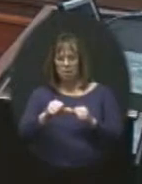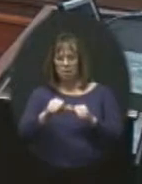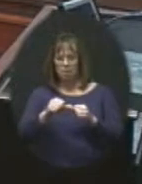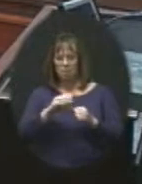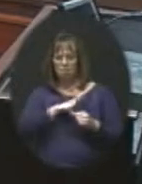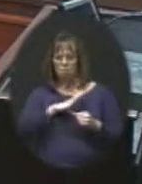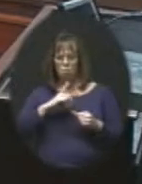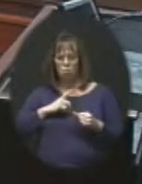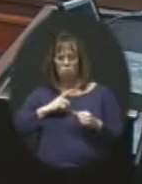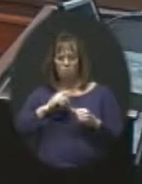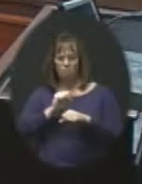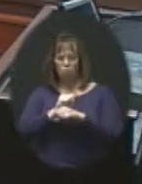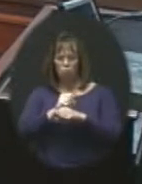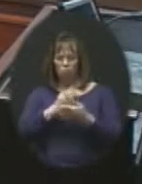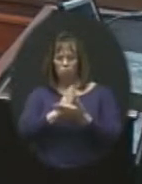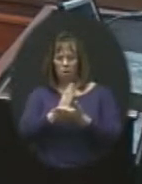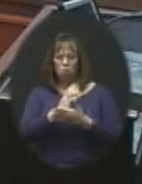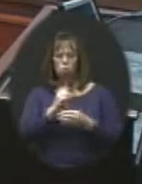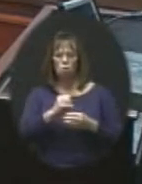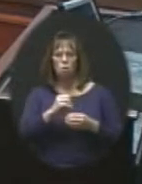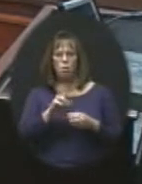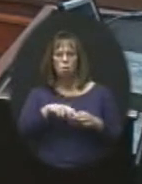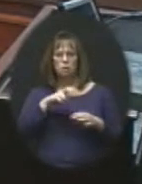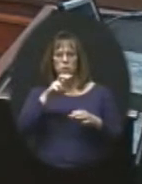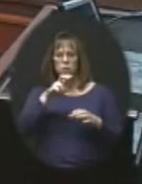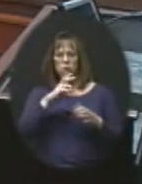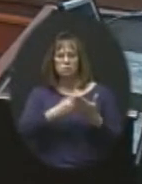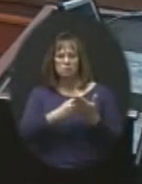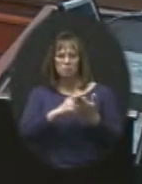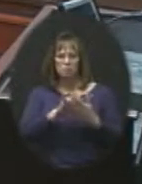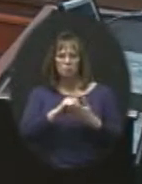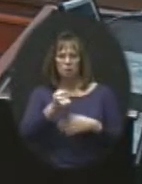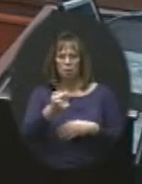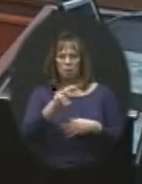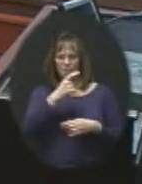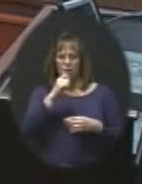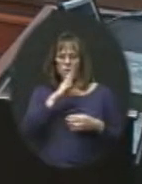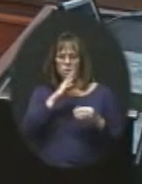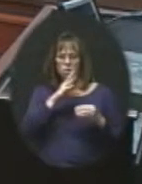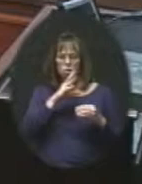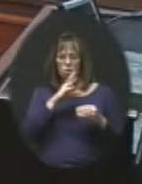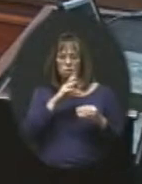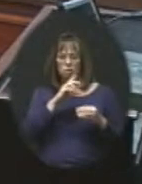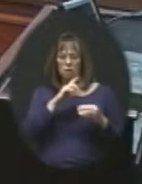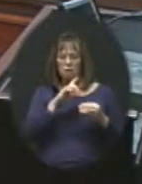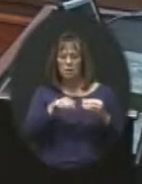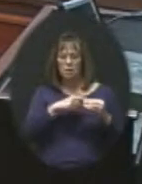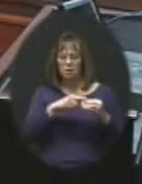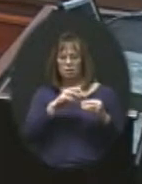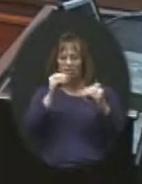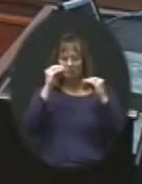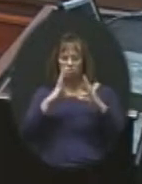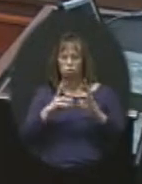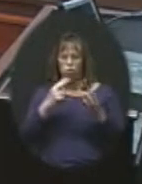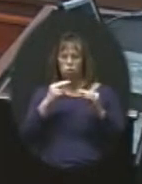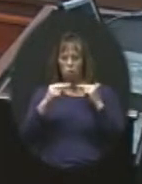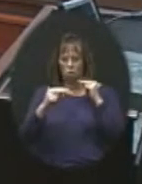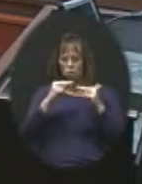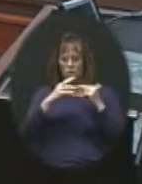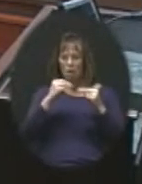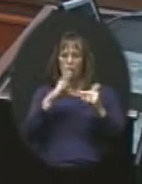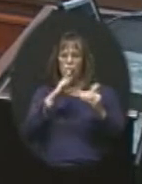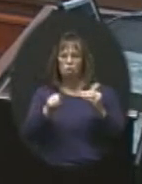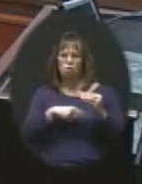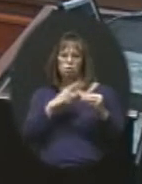employer rights. All right. So let's jump into that one a little bit because that really does talk about the teacher negotiations and it talks